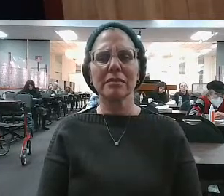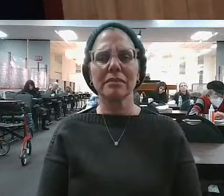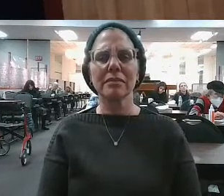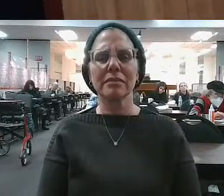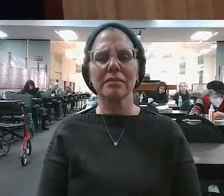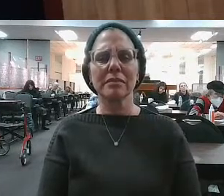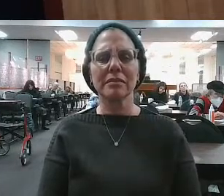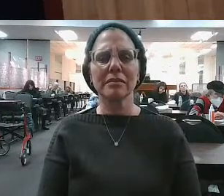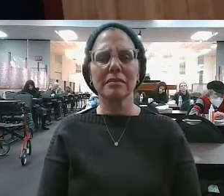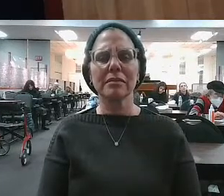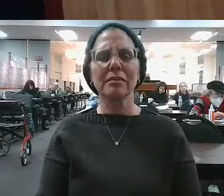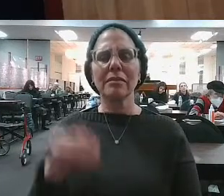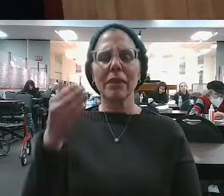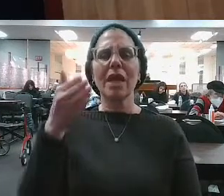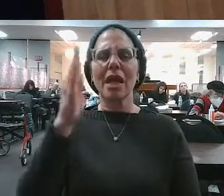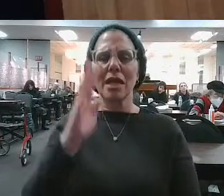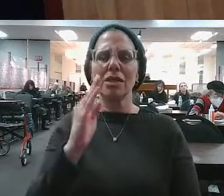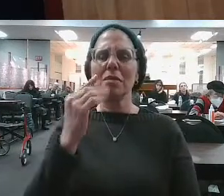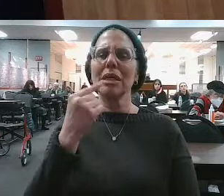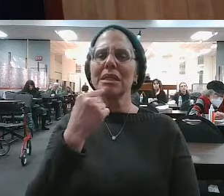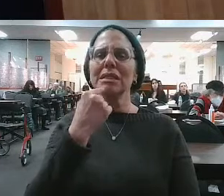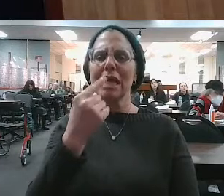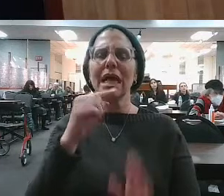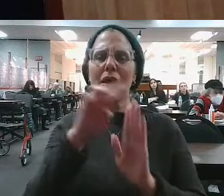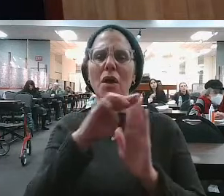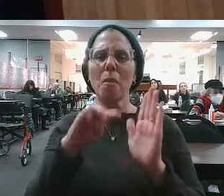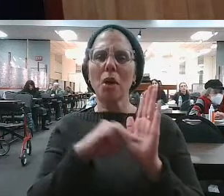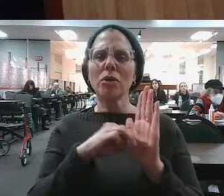Ultimately, again, essentially,